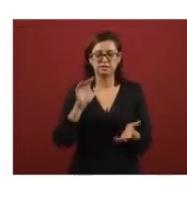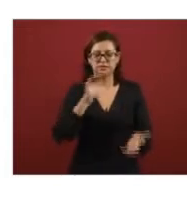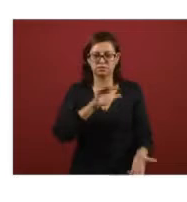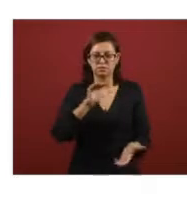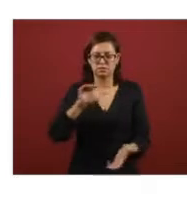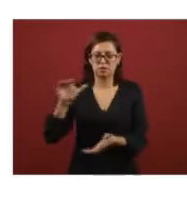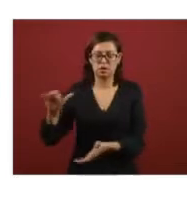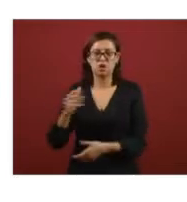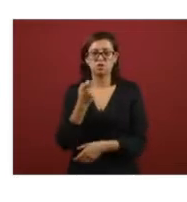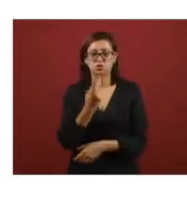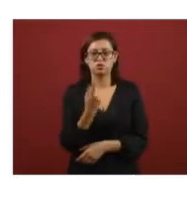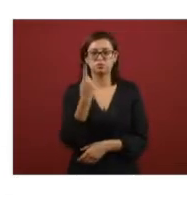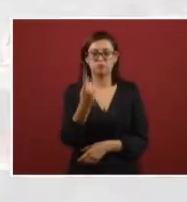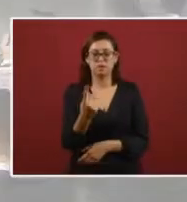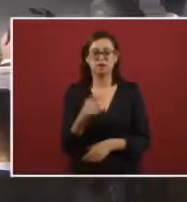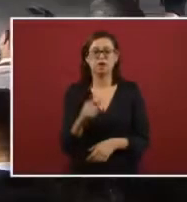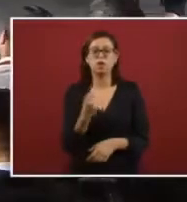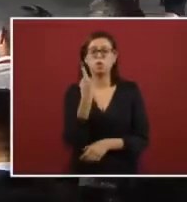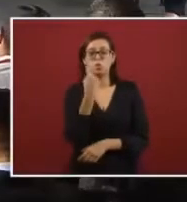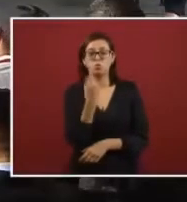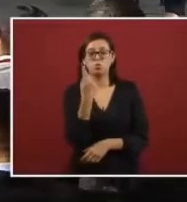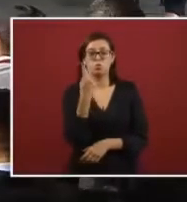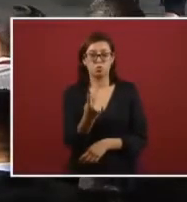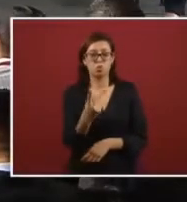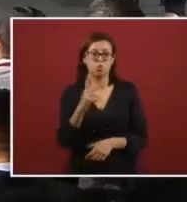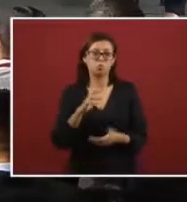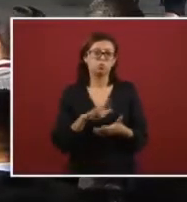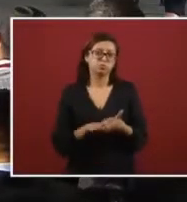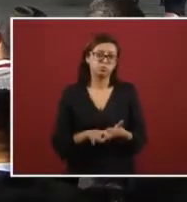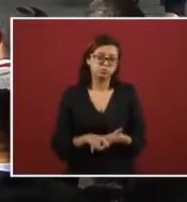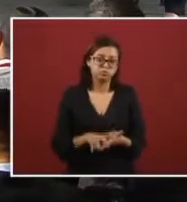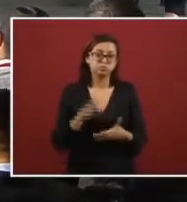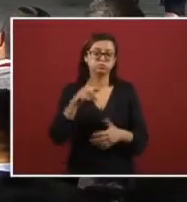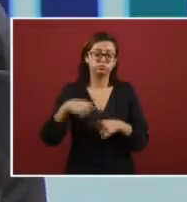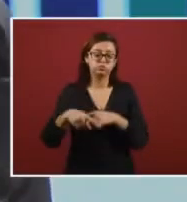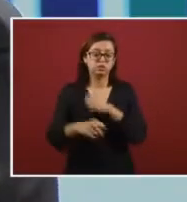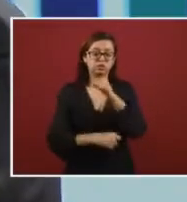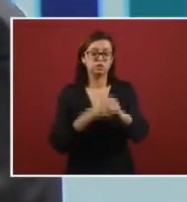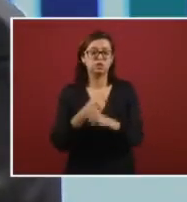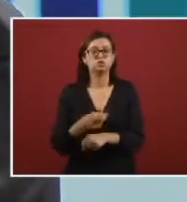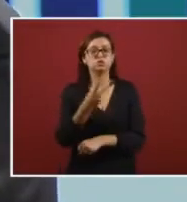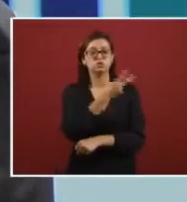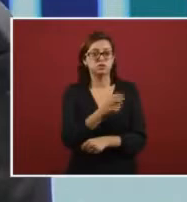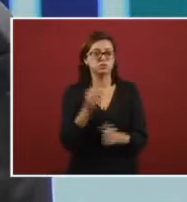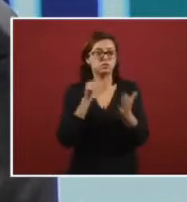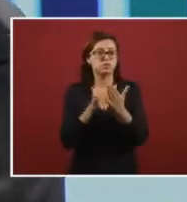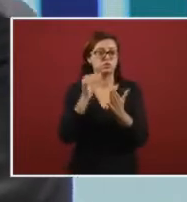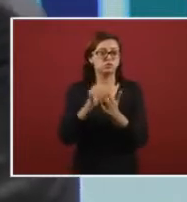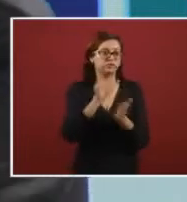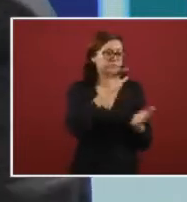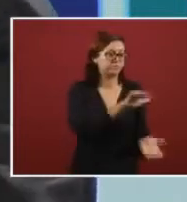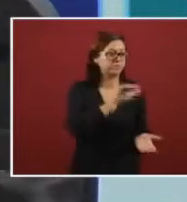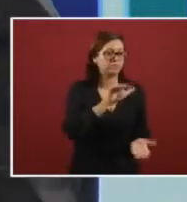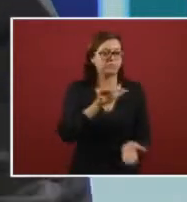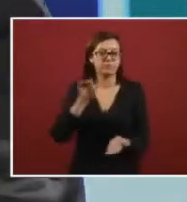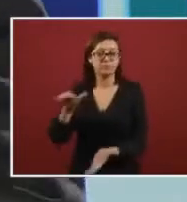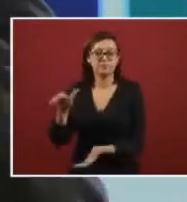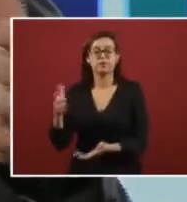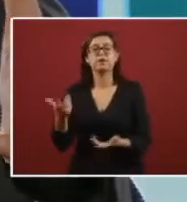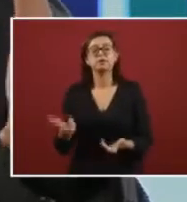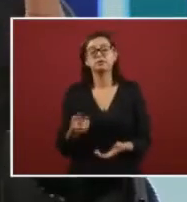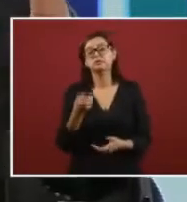1,600,000 in 1p an increase at the end of the year for 200 million barrels